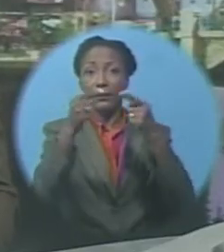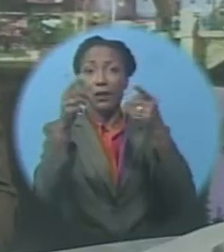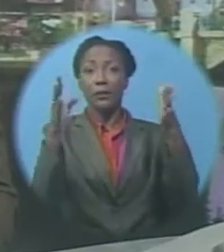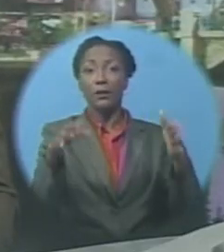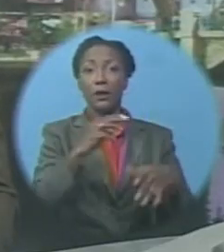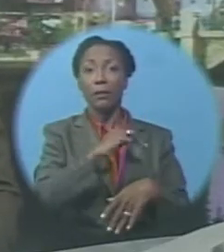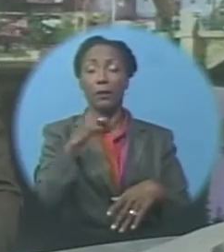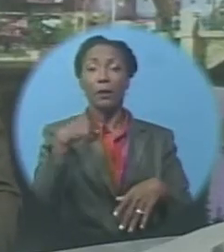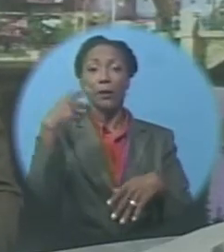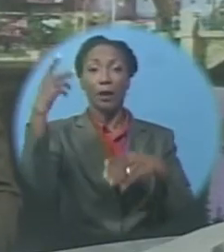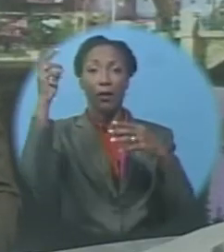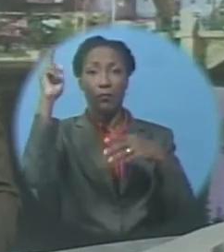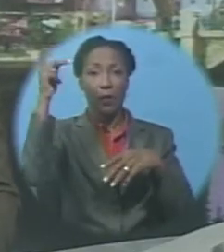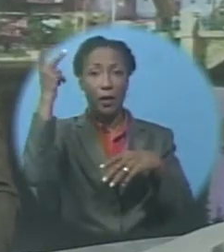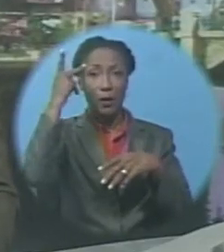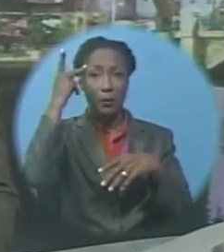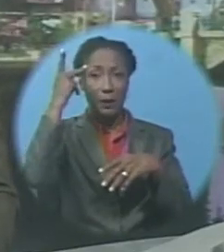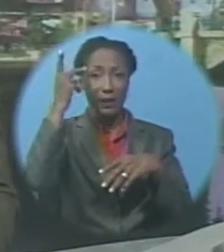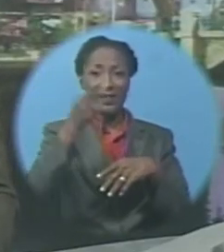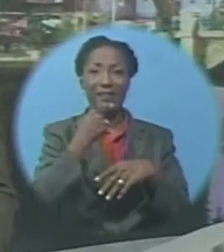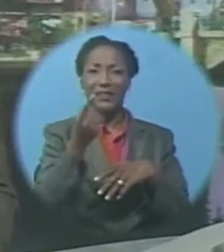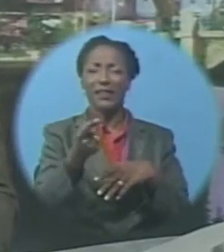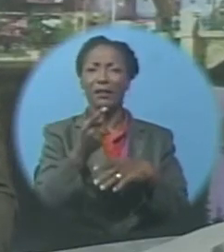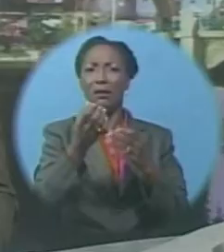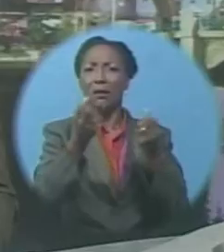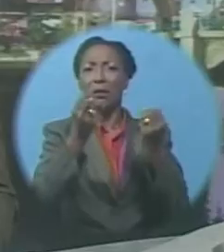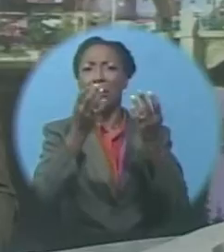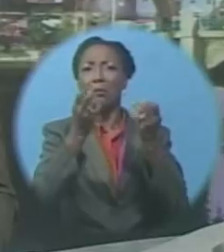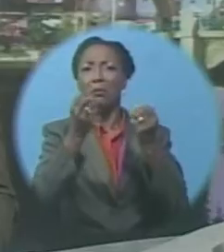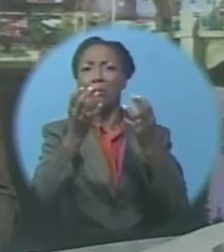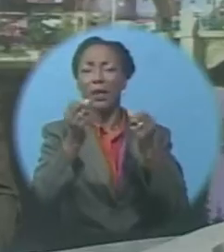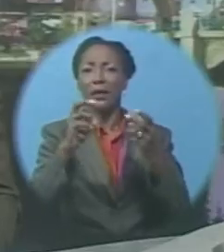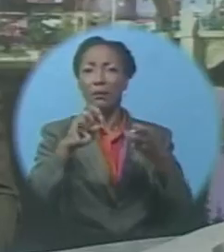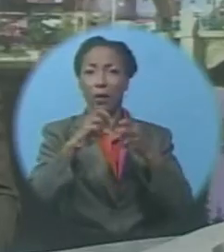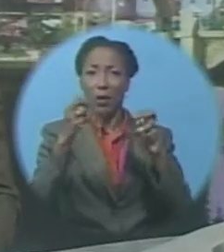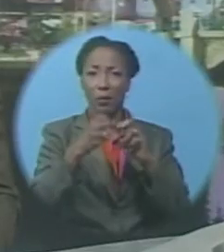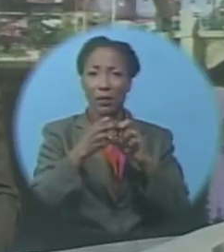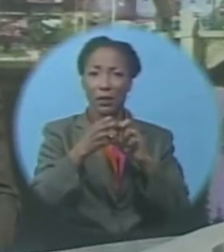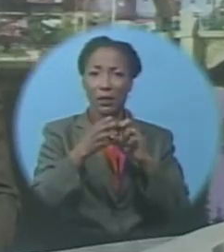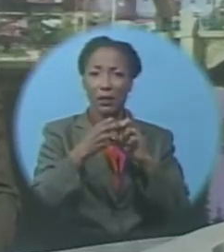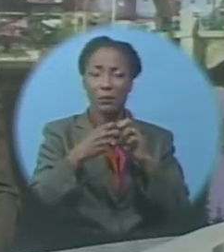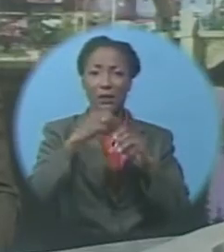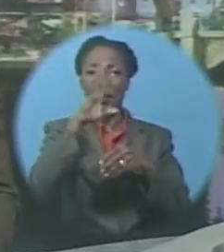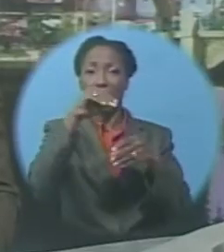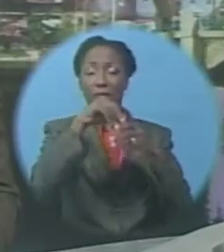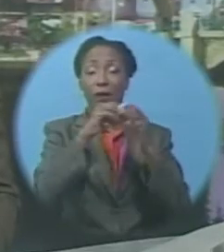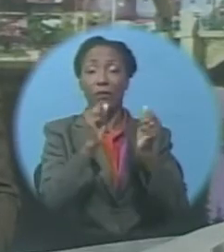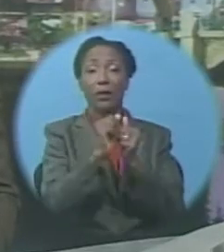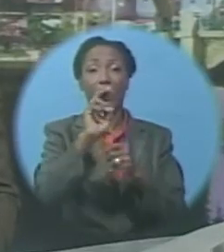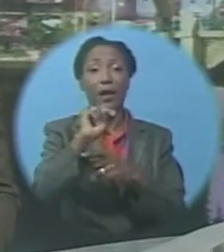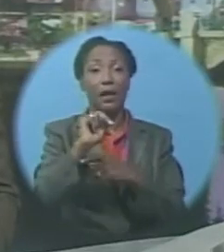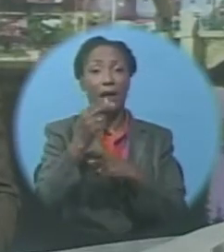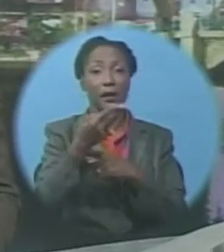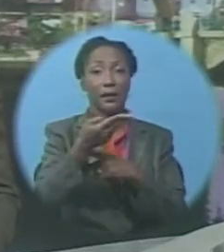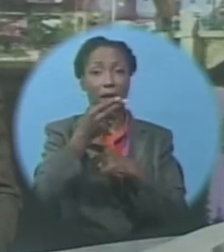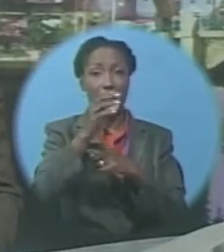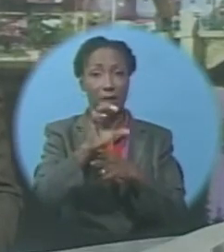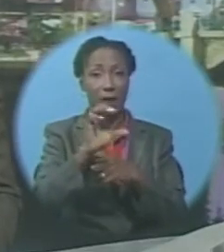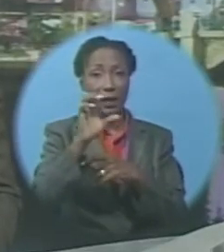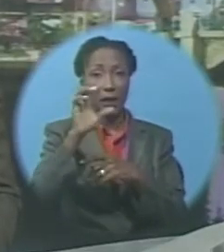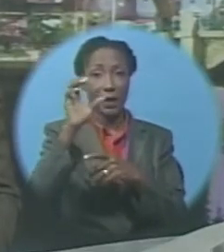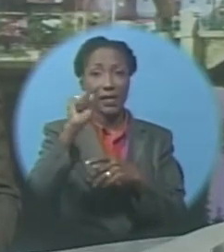continues to be major issues surrounding the functioning of the NHC. According to MP4 St. James Central, Kerry Simmons,